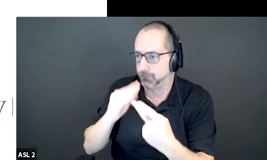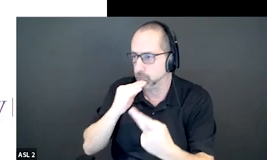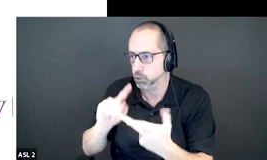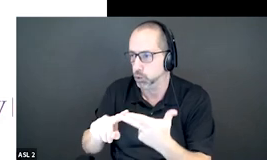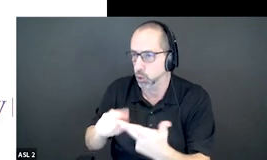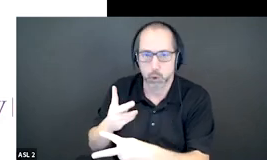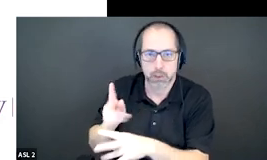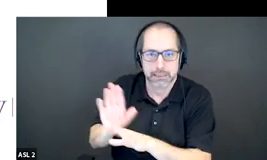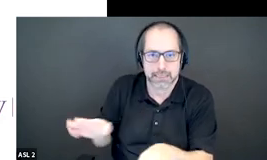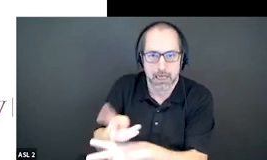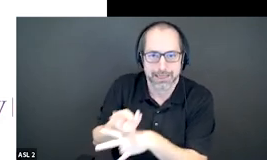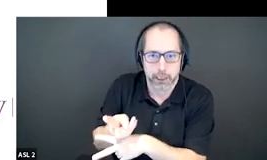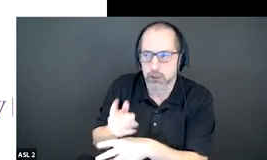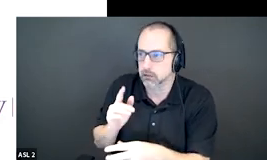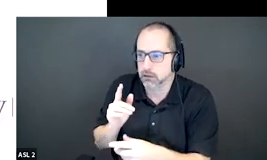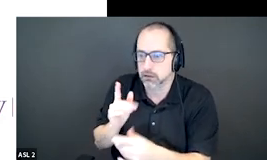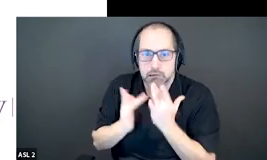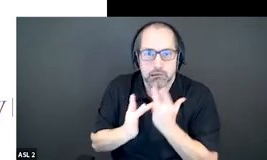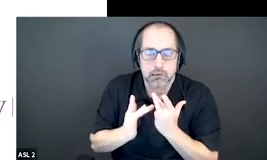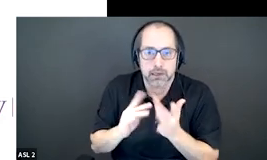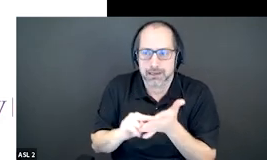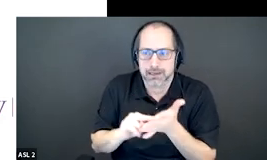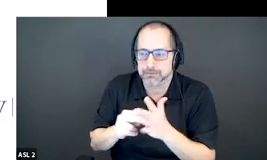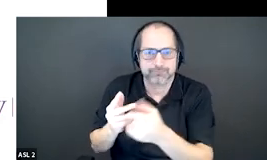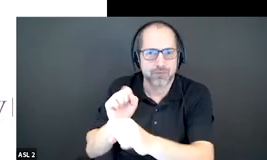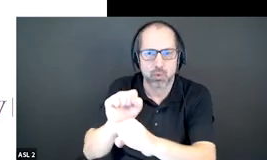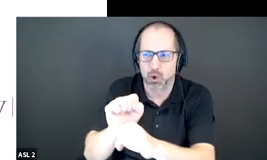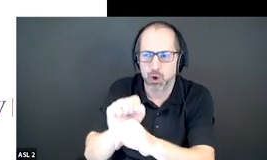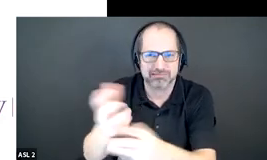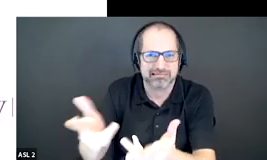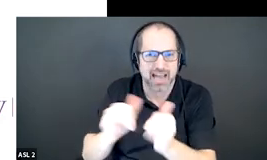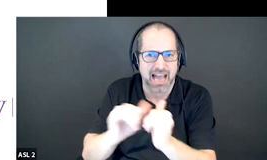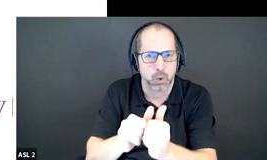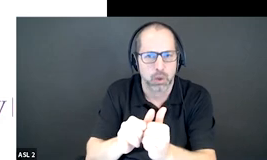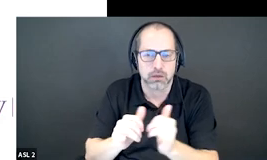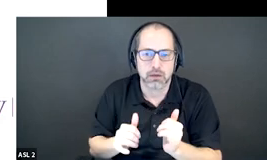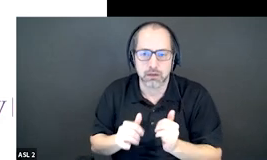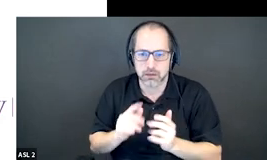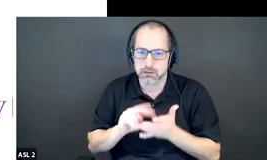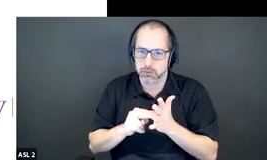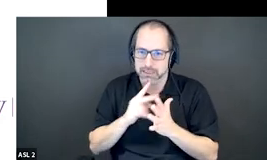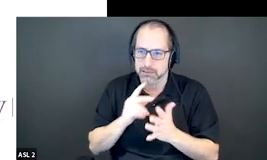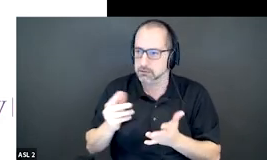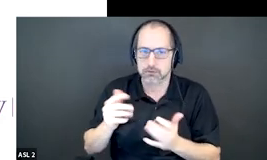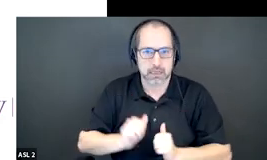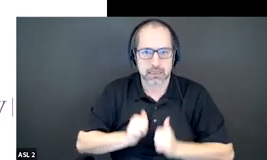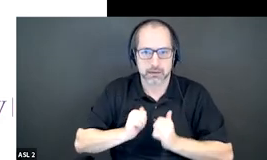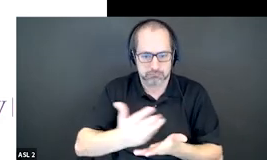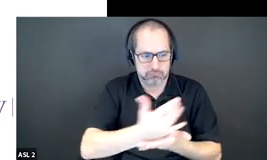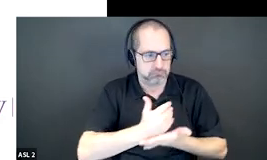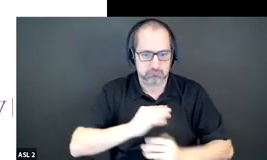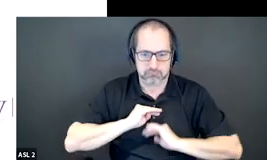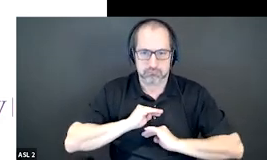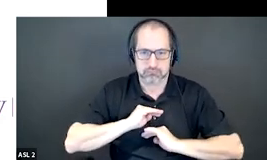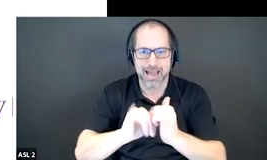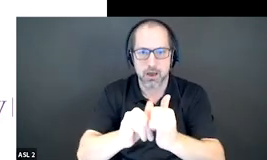it's going to shape our ability to be employed um and it's also going to shape how we meet our livelihoods um and then in